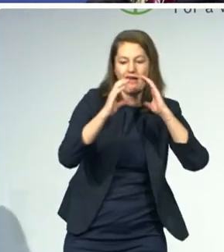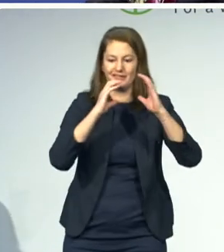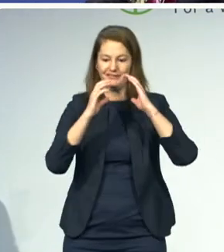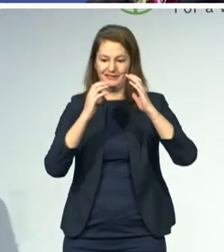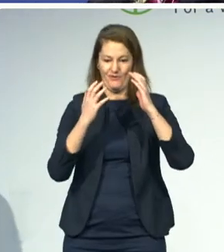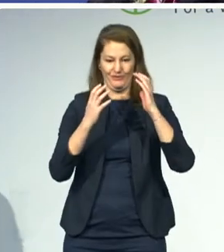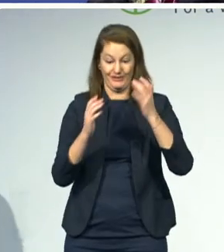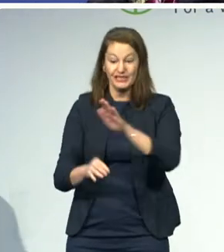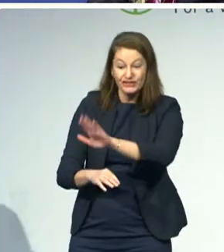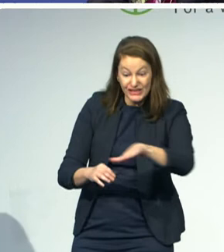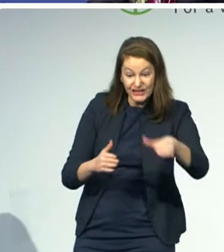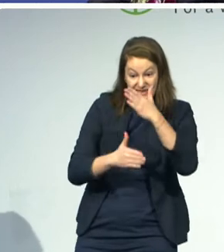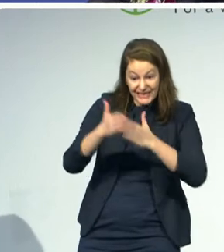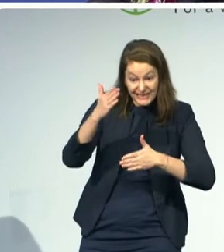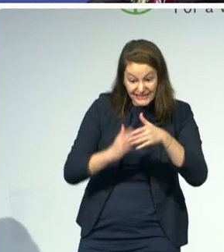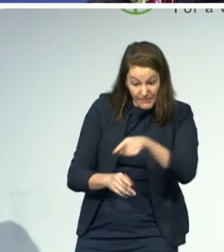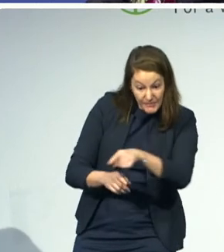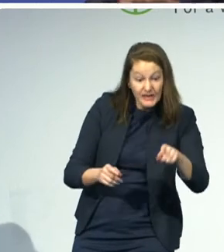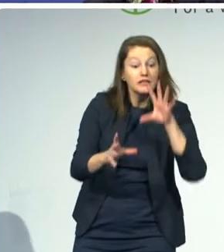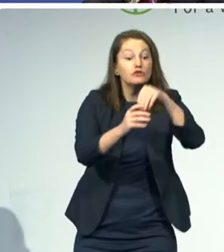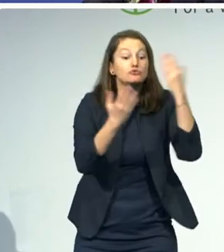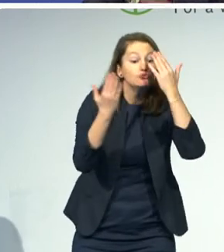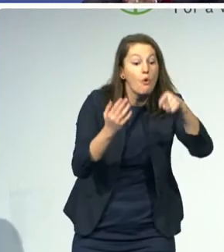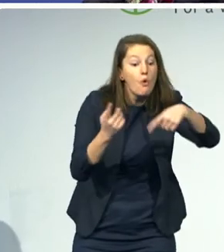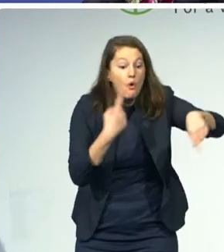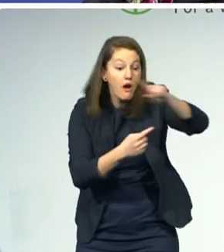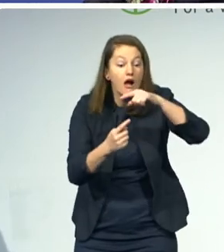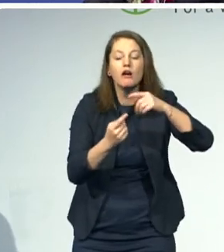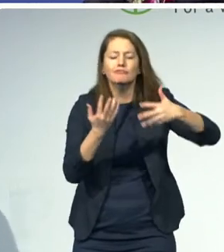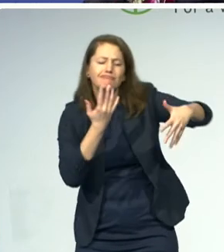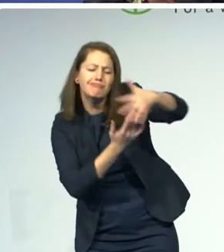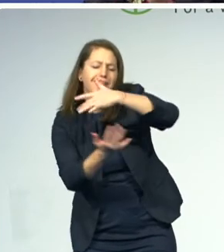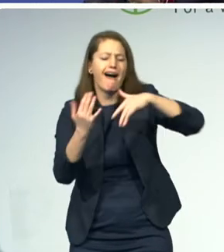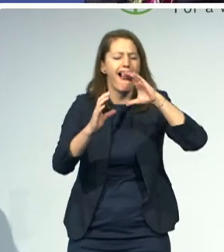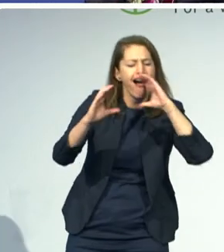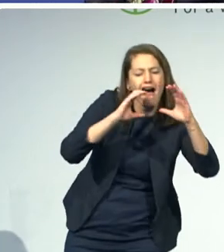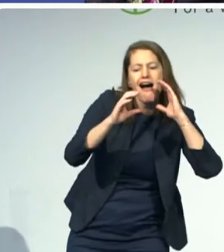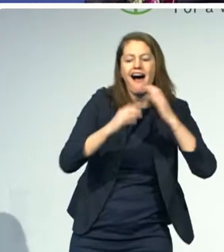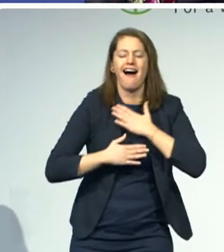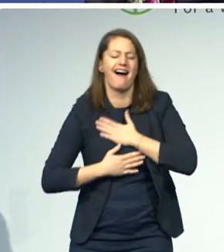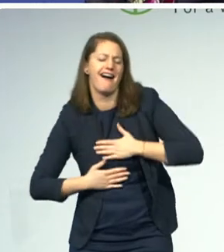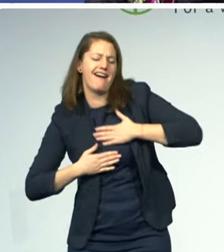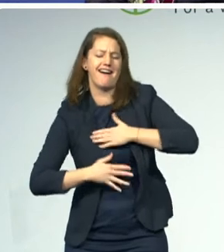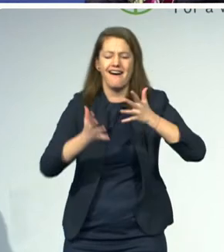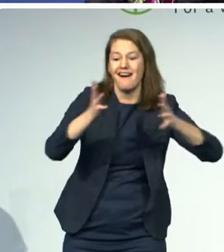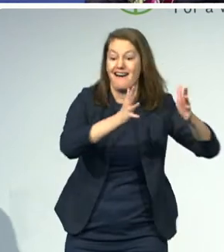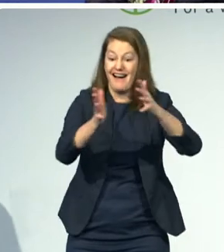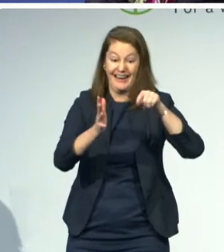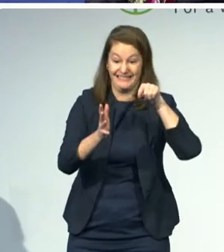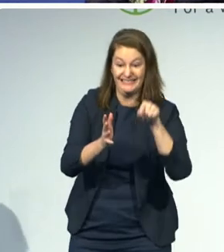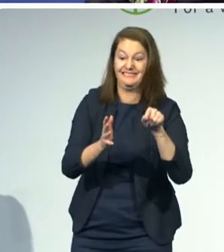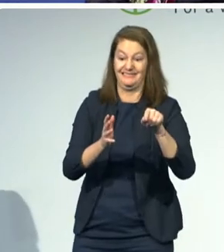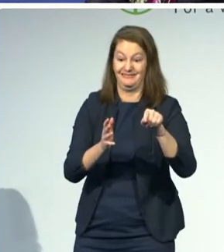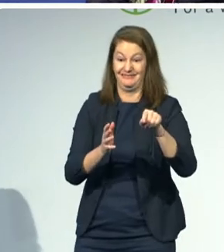ages is critical to their development. When any child, and in particular, a child with a disability,